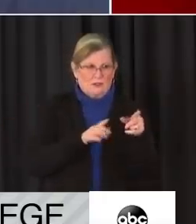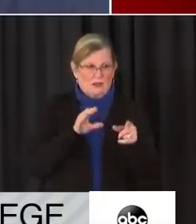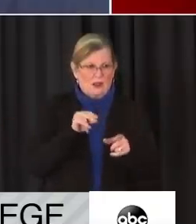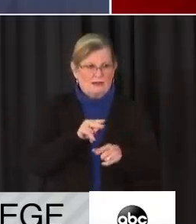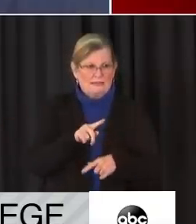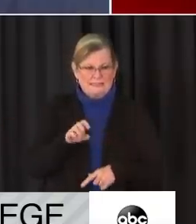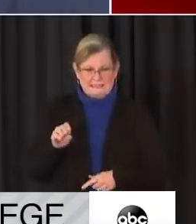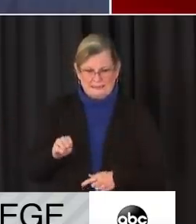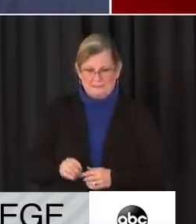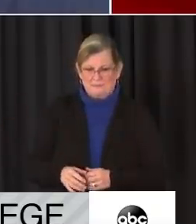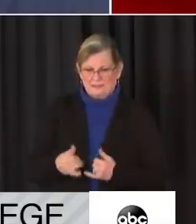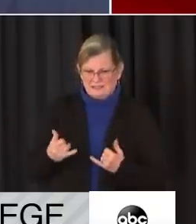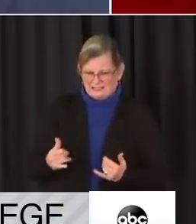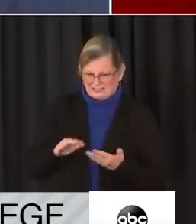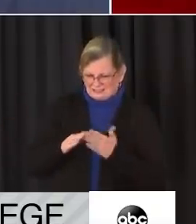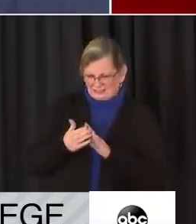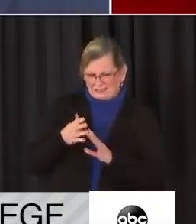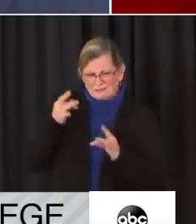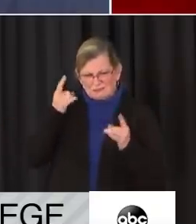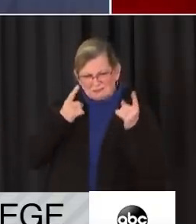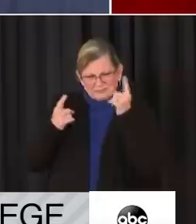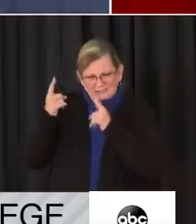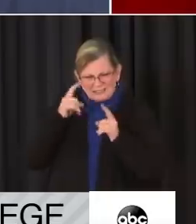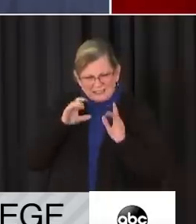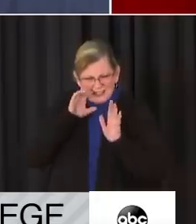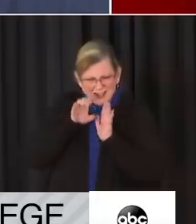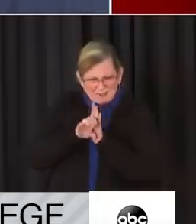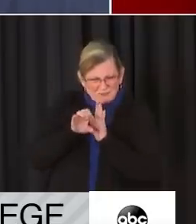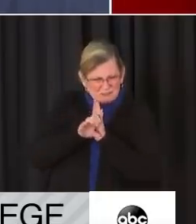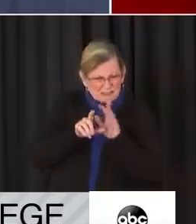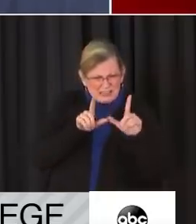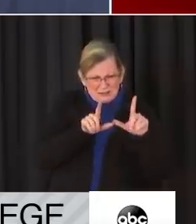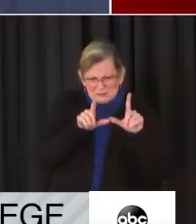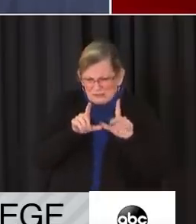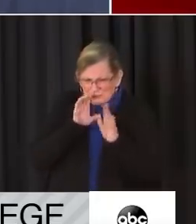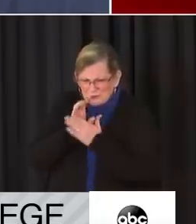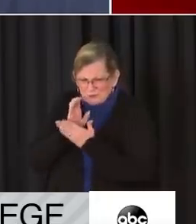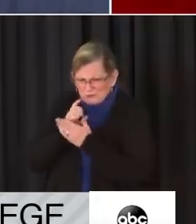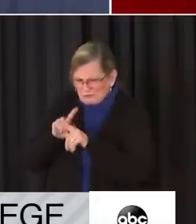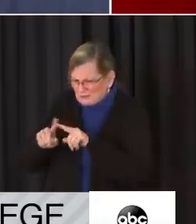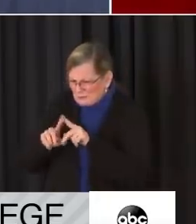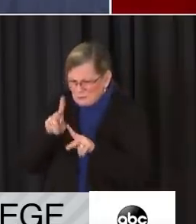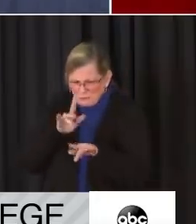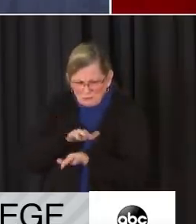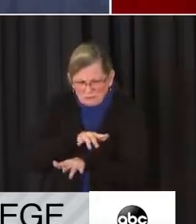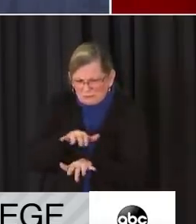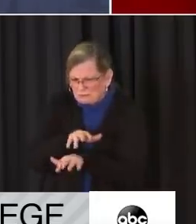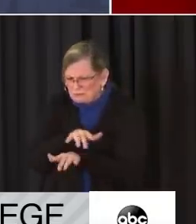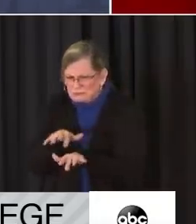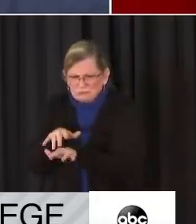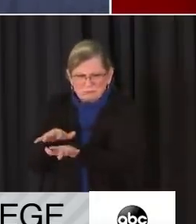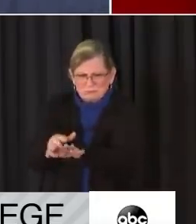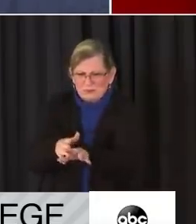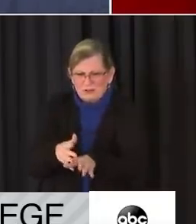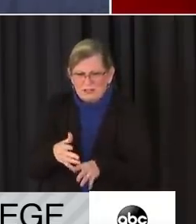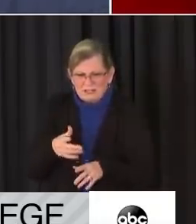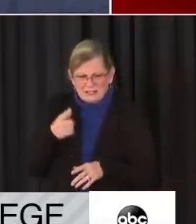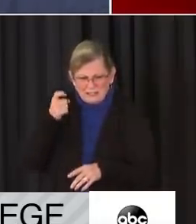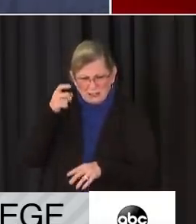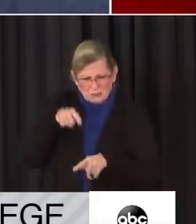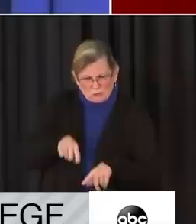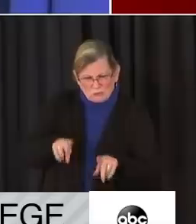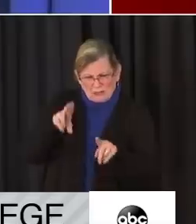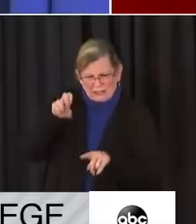the images of the violent mob that stormed the U.S. Capitol, I want to start this morning by thanking the members of the Metropolitan